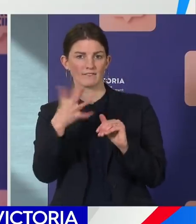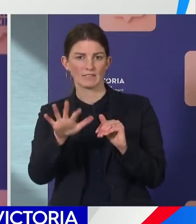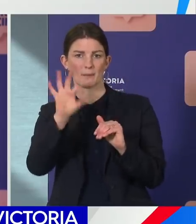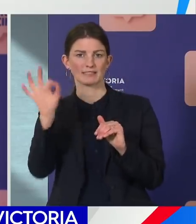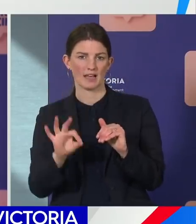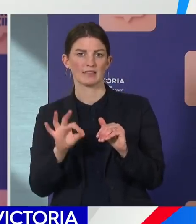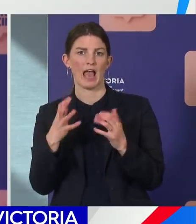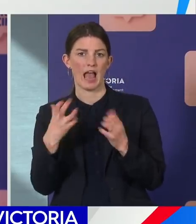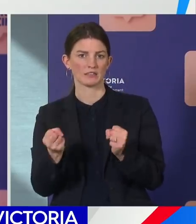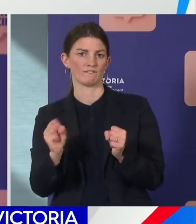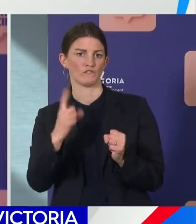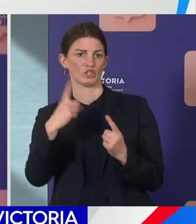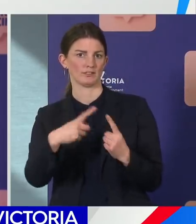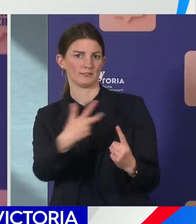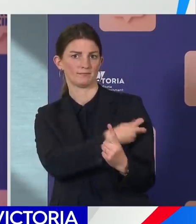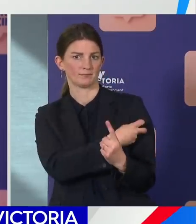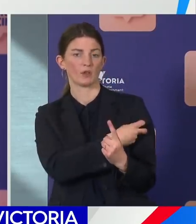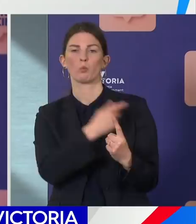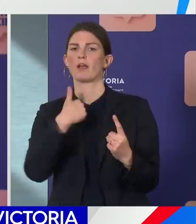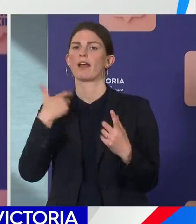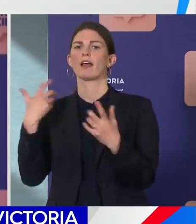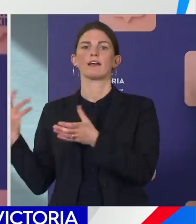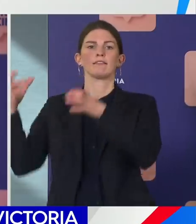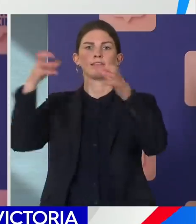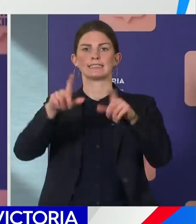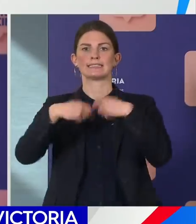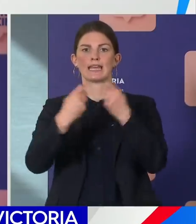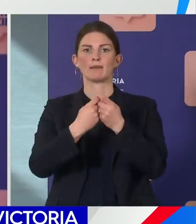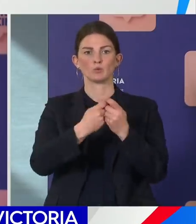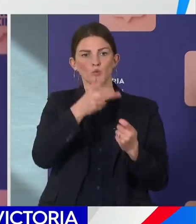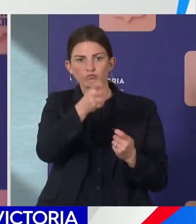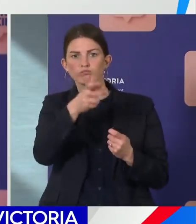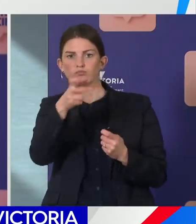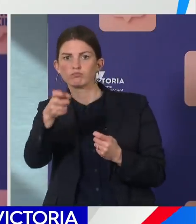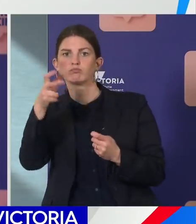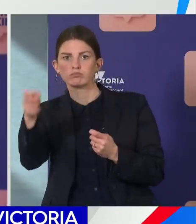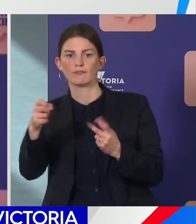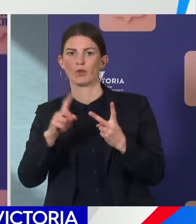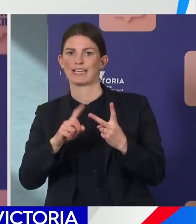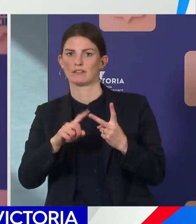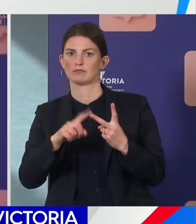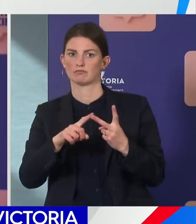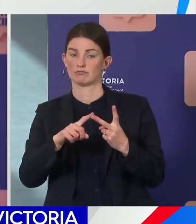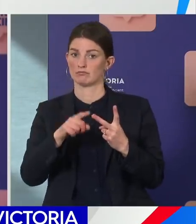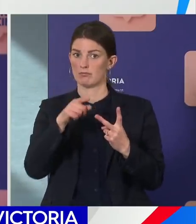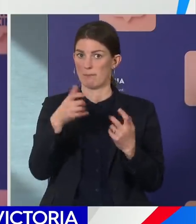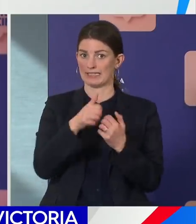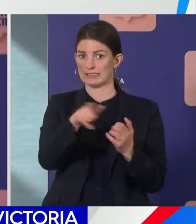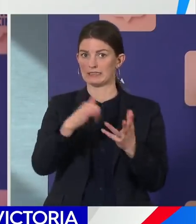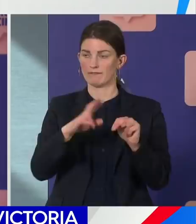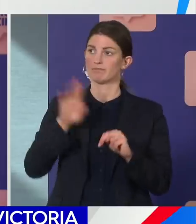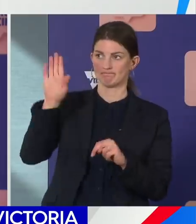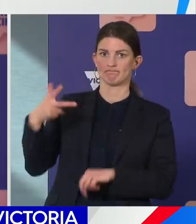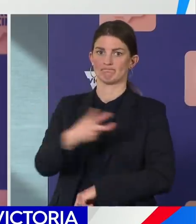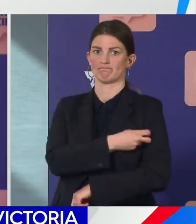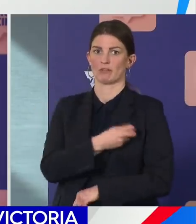site yesterday to do some additional vaccinations, and I believe some of those were taken up. In terms of the Royal Melbourne Hospital cluster, that